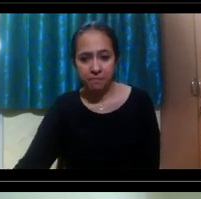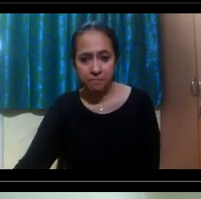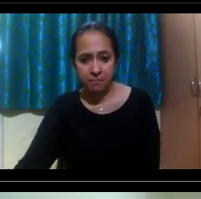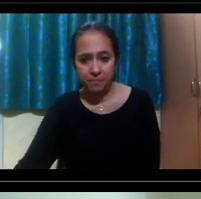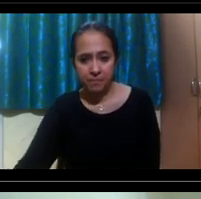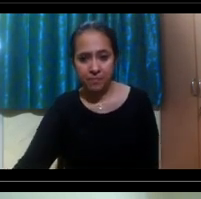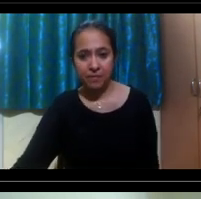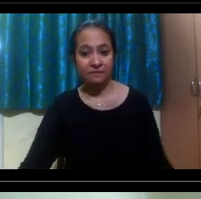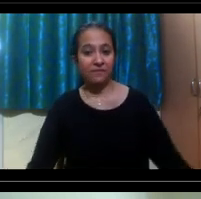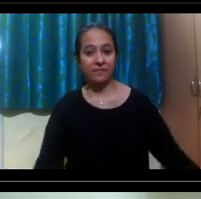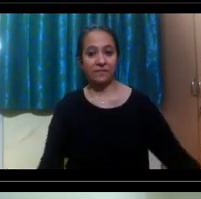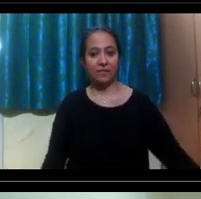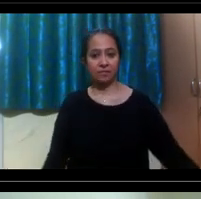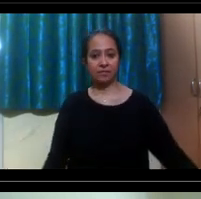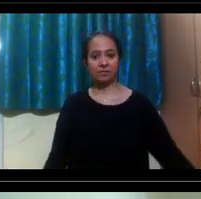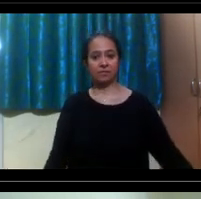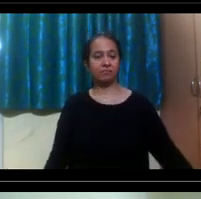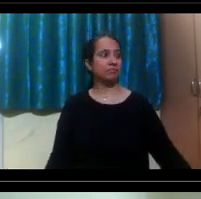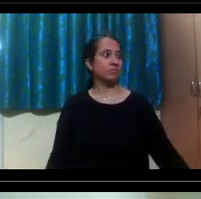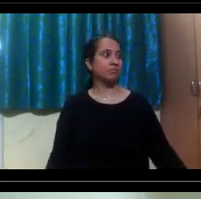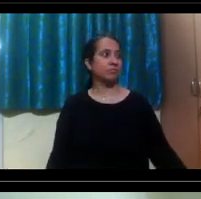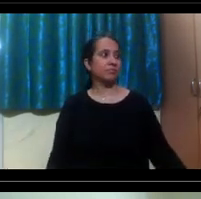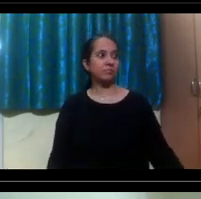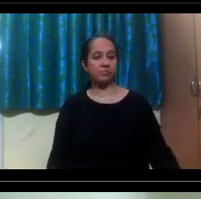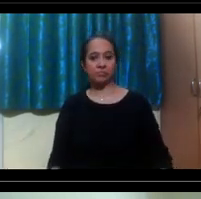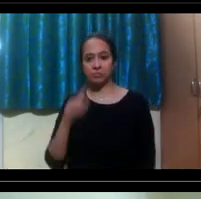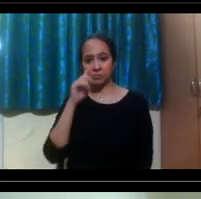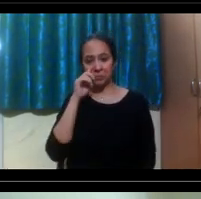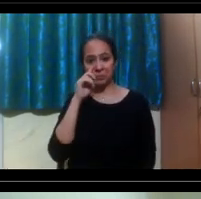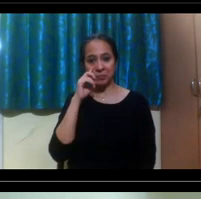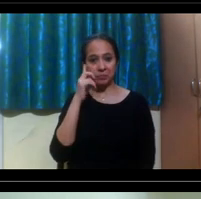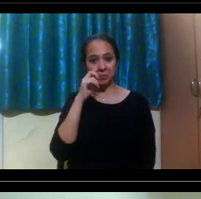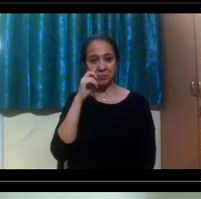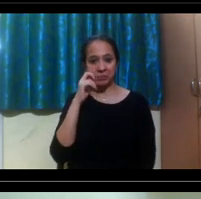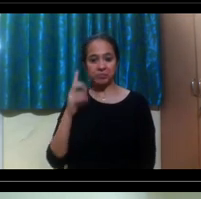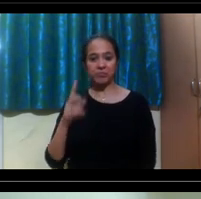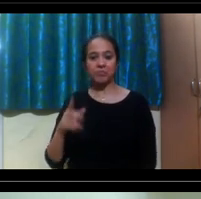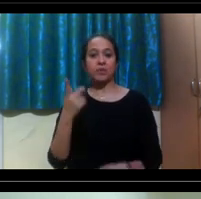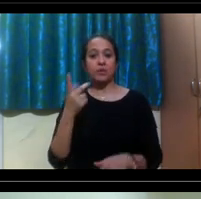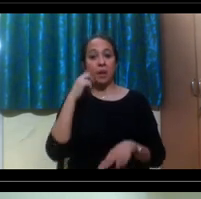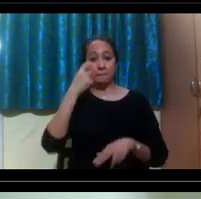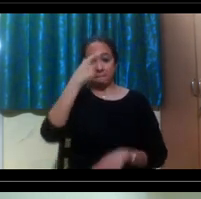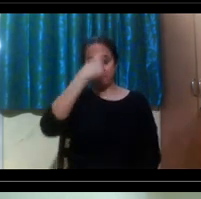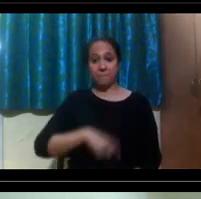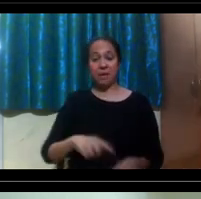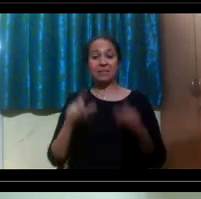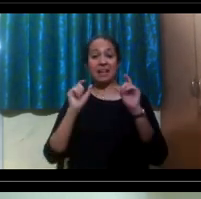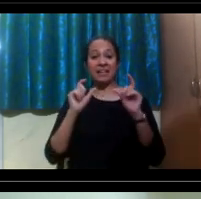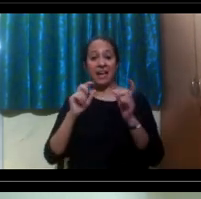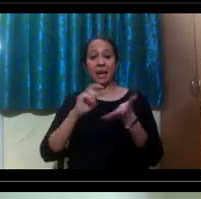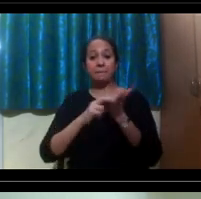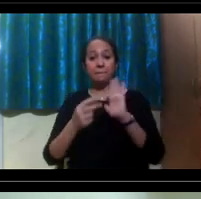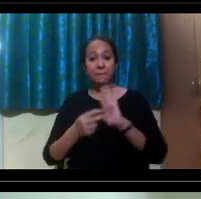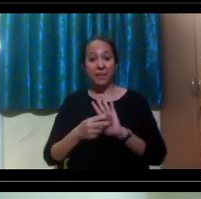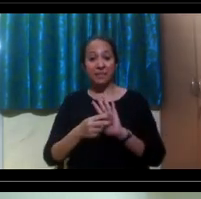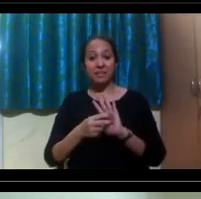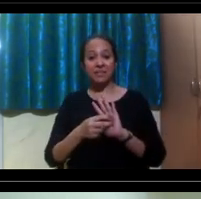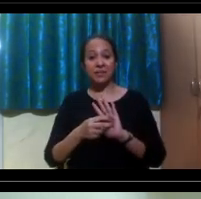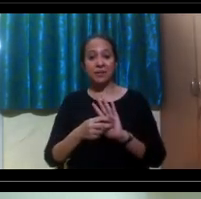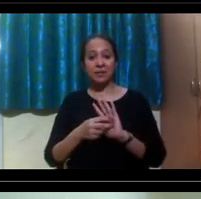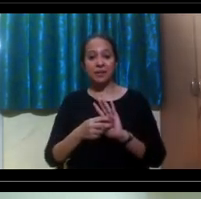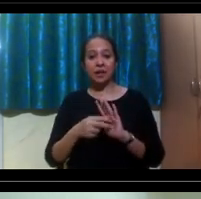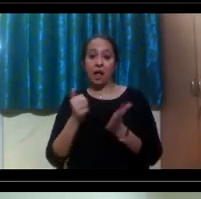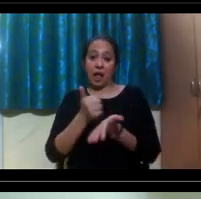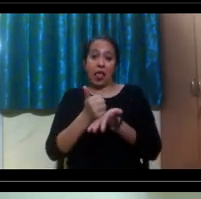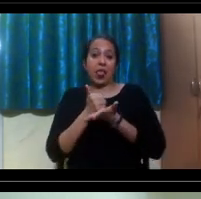Justin, would you like to add anything? Yeah. When it comes to personal care attendants, so that's where even the disability resource center, um, can help